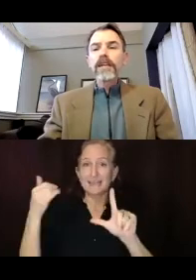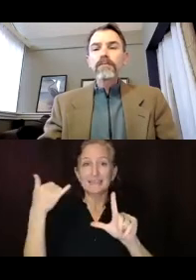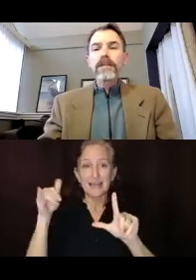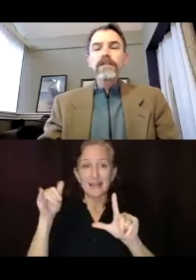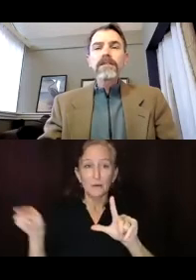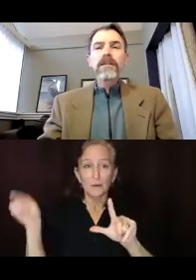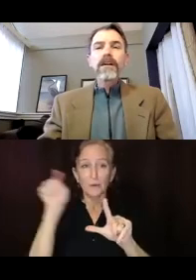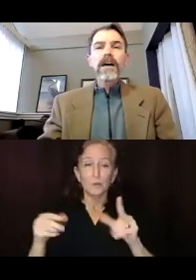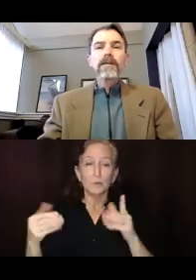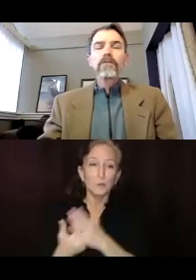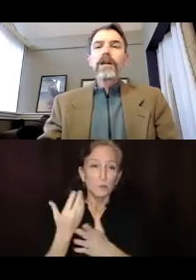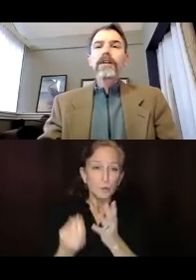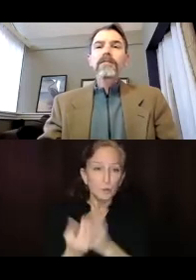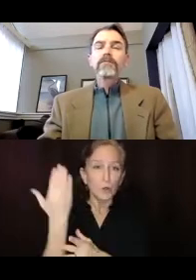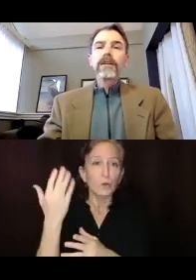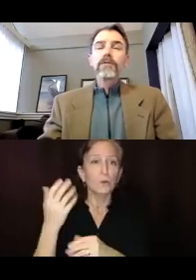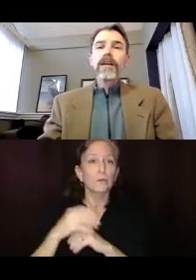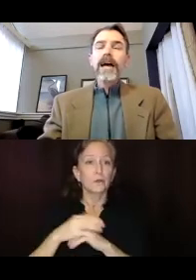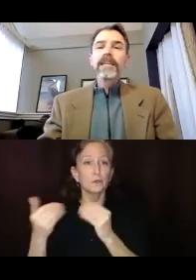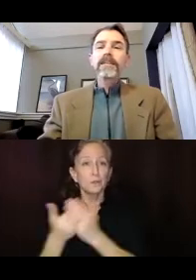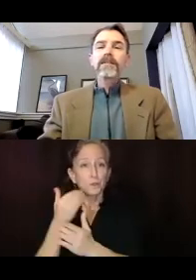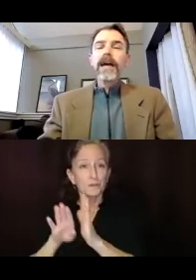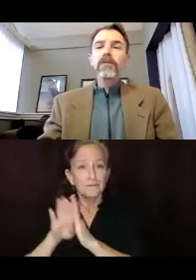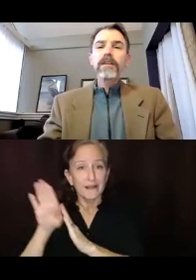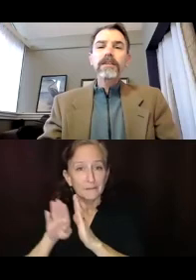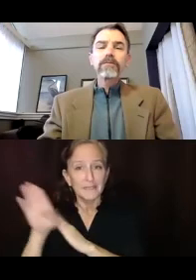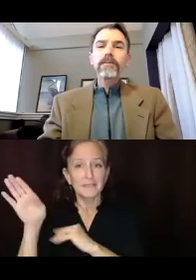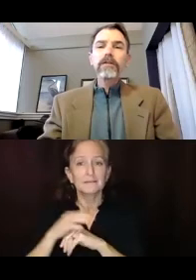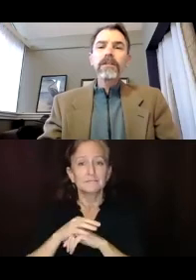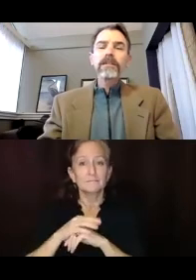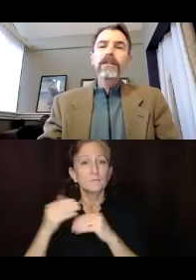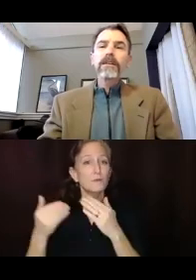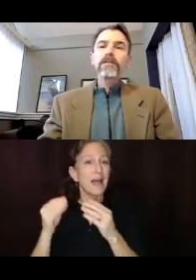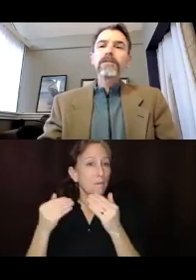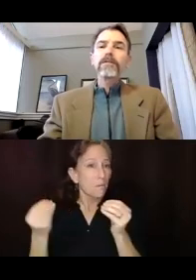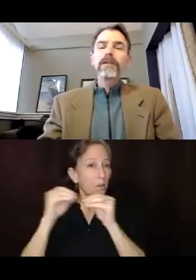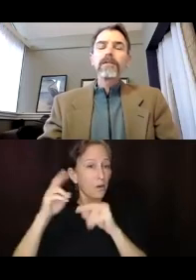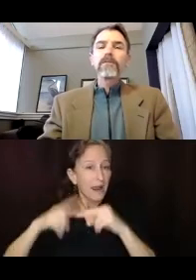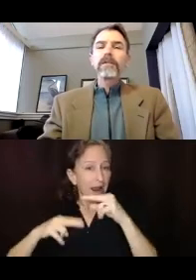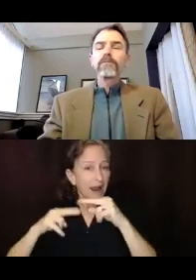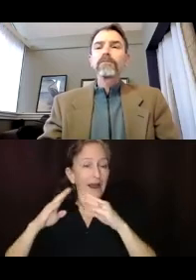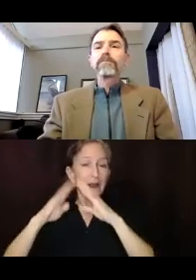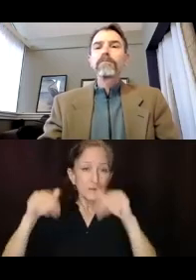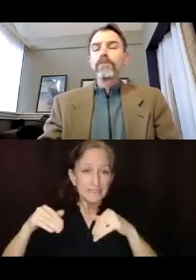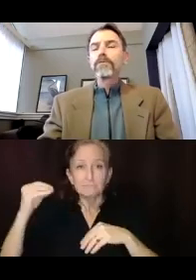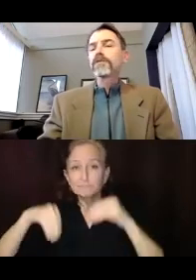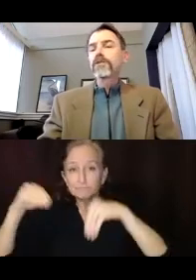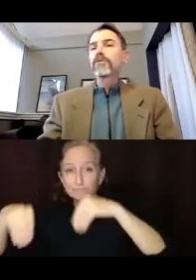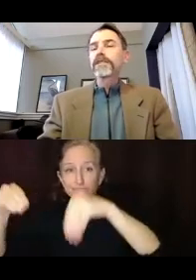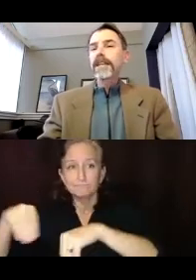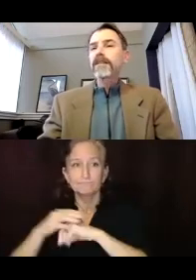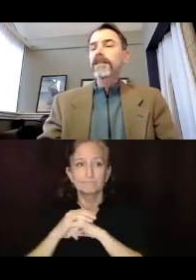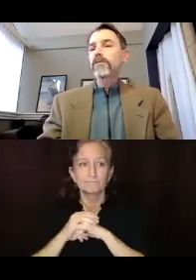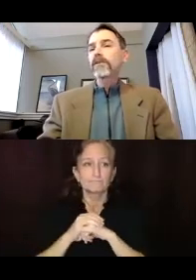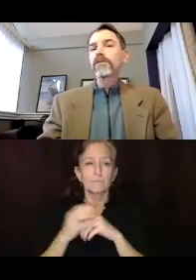redevelopment, um, where, where we're adding housing primarily. It's, it's, it's, we're moving toward